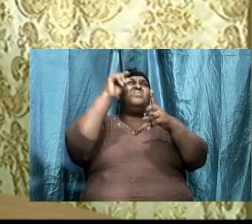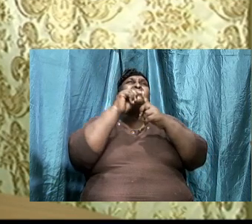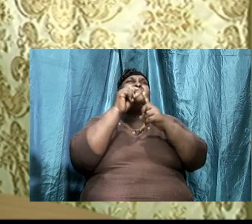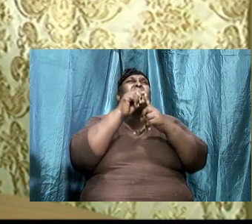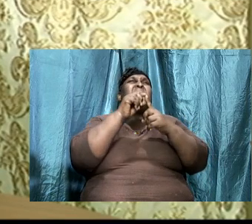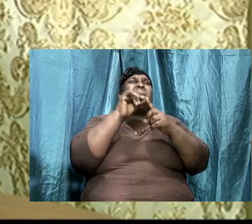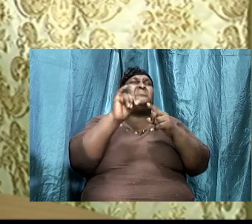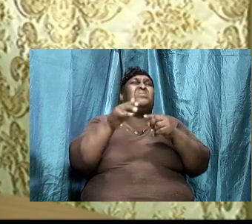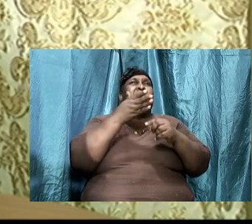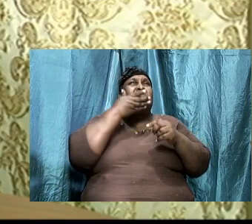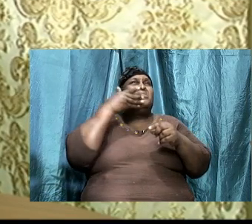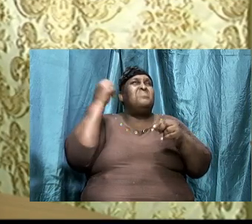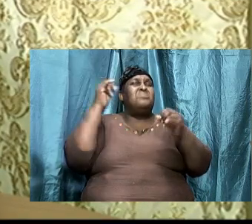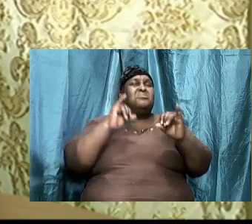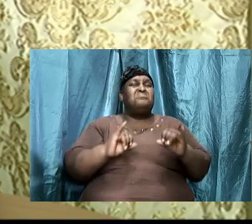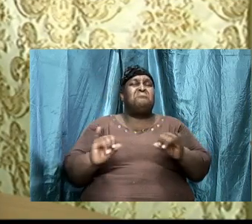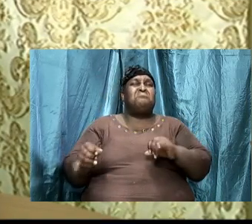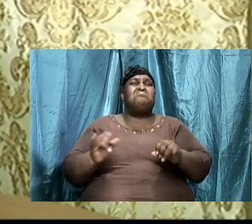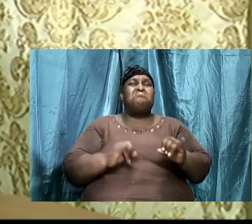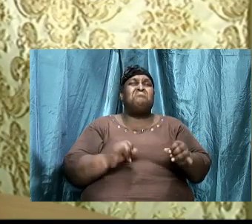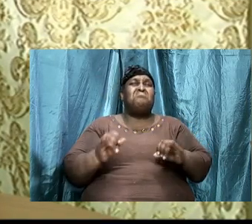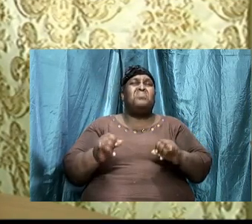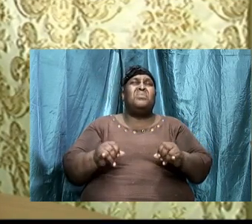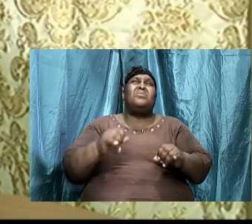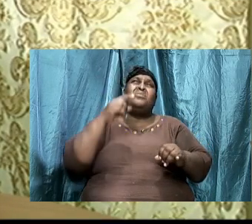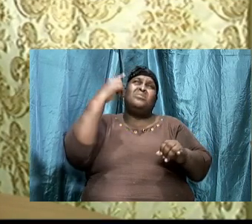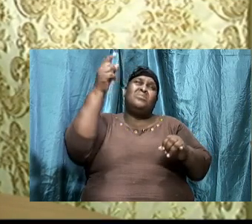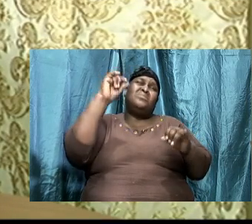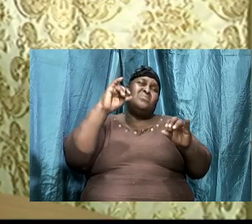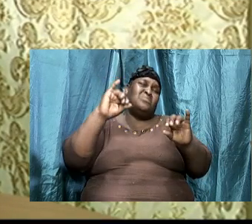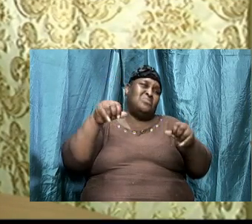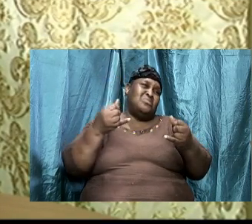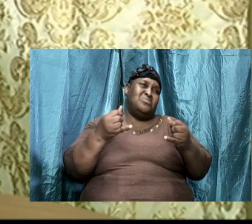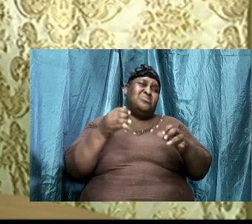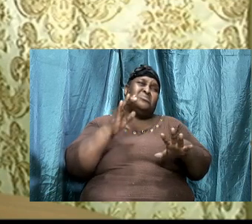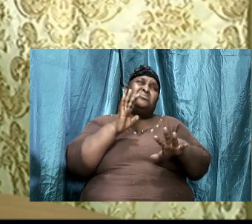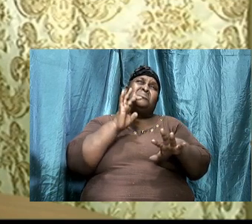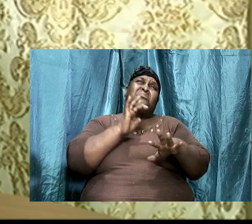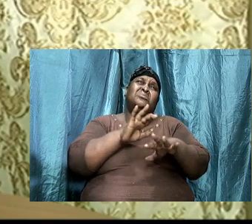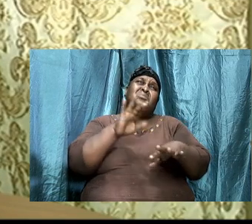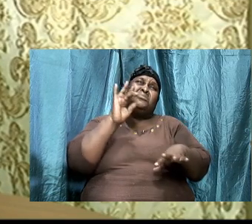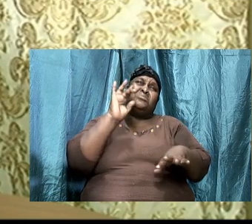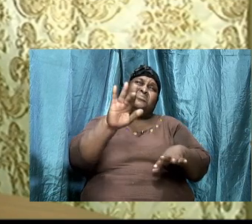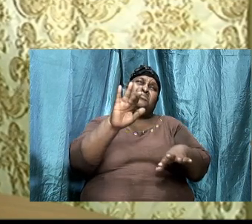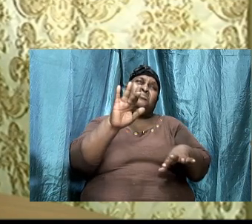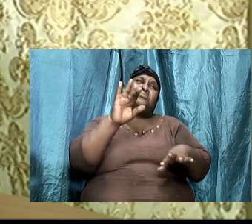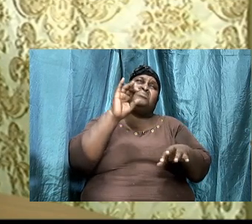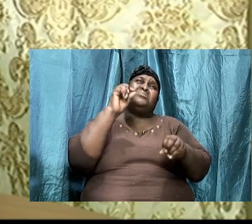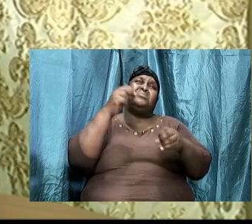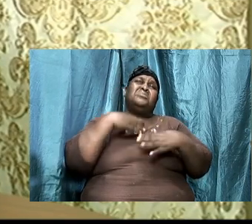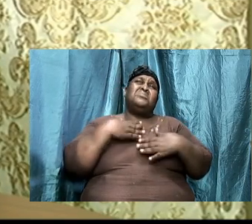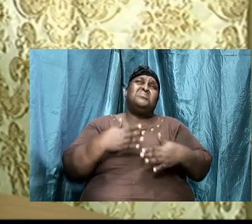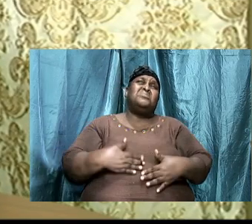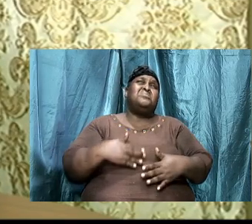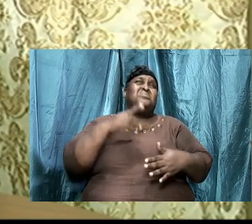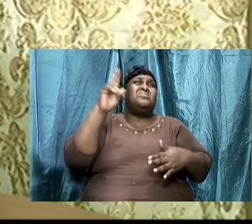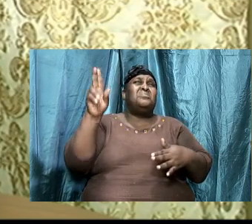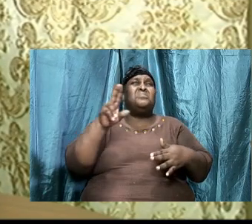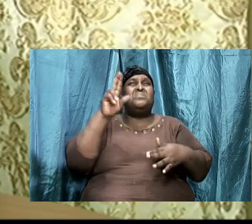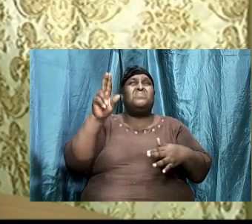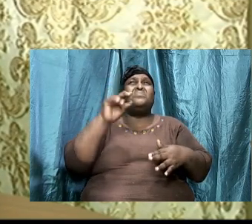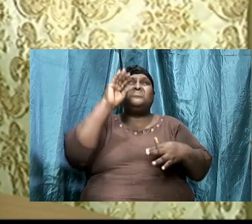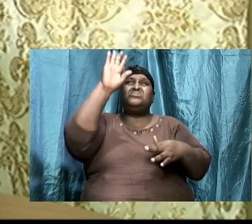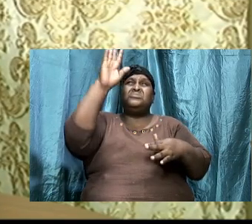We pray, Lord Jesus Christ, that you will just touch this vessel tonight and that you will just use it to